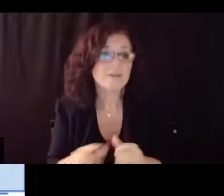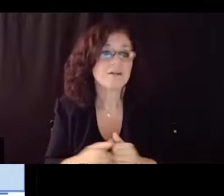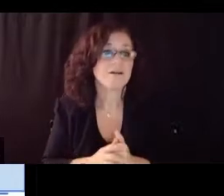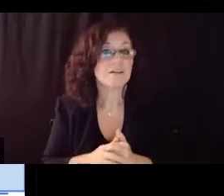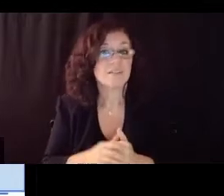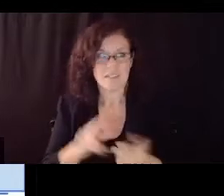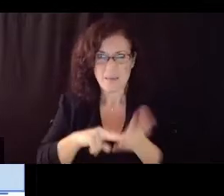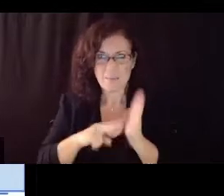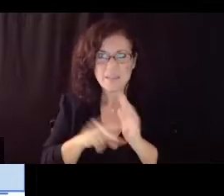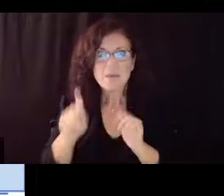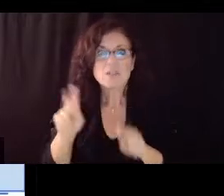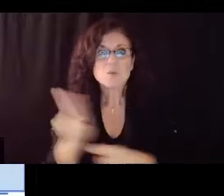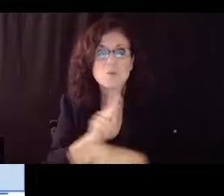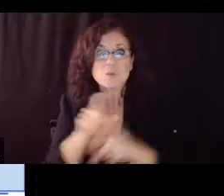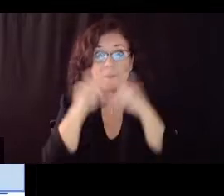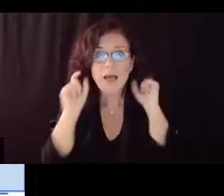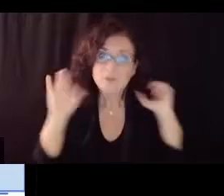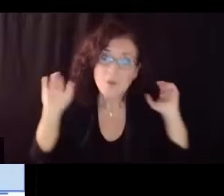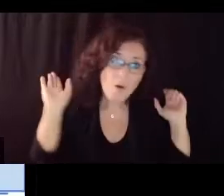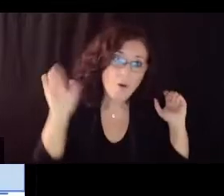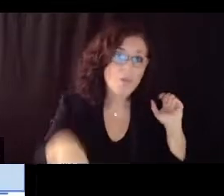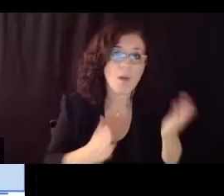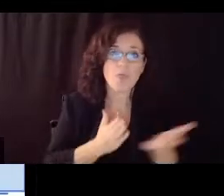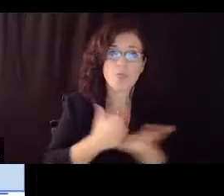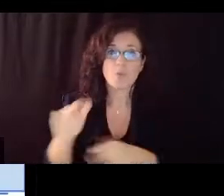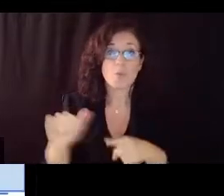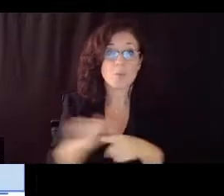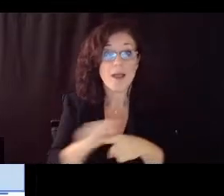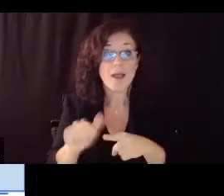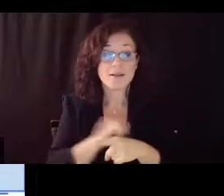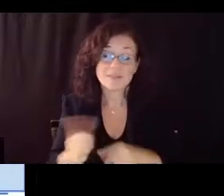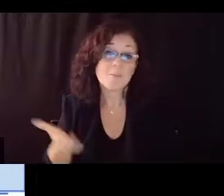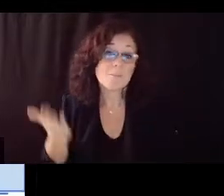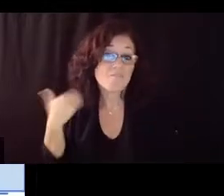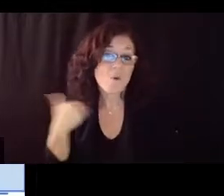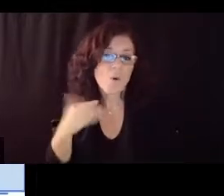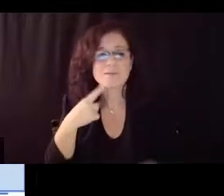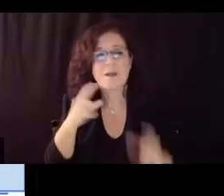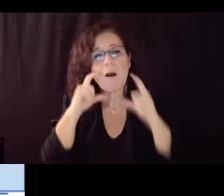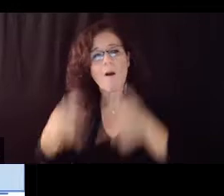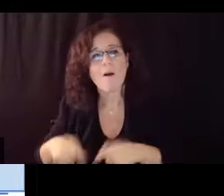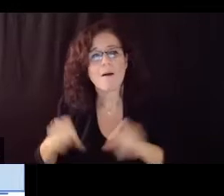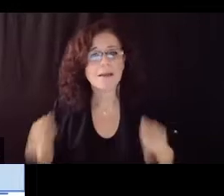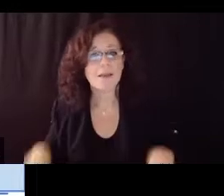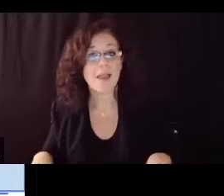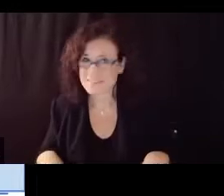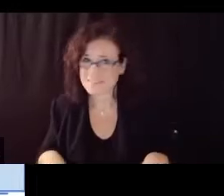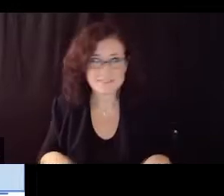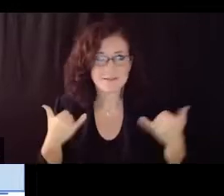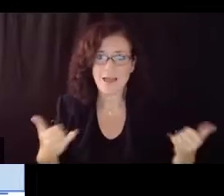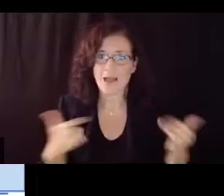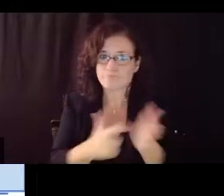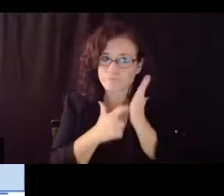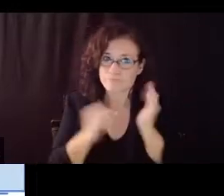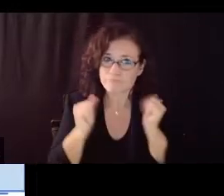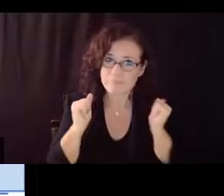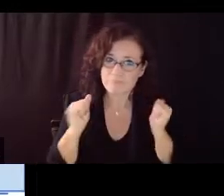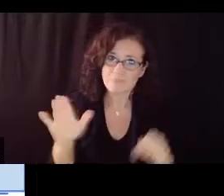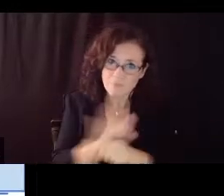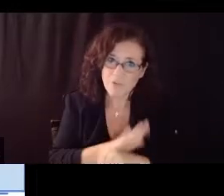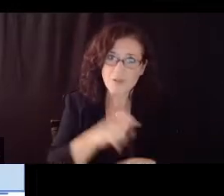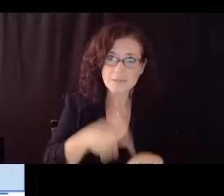didn't used to be the case prior um and so those are some of the things that we'll be looking at as we move